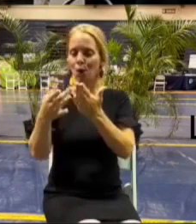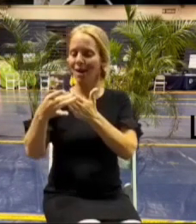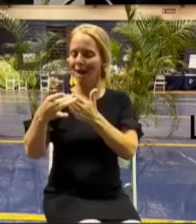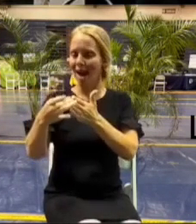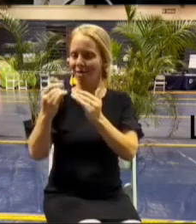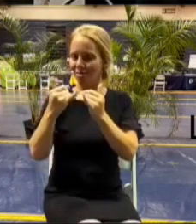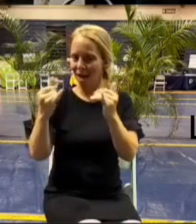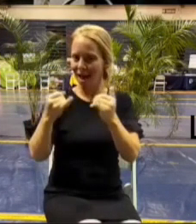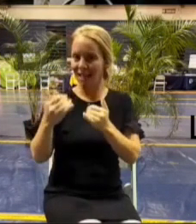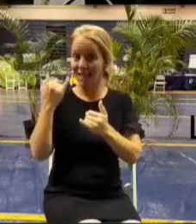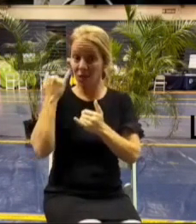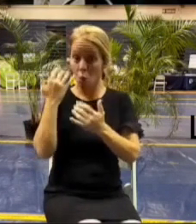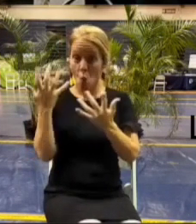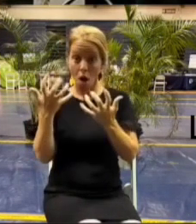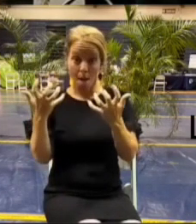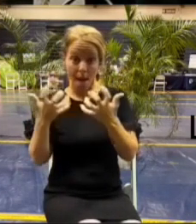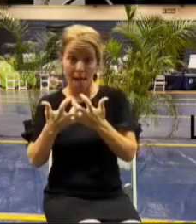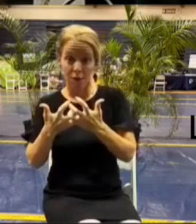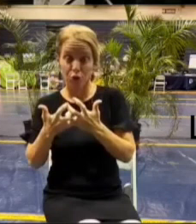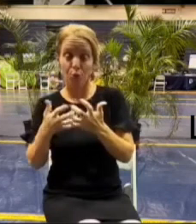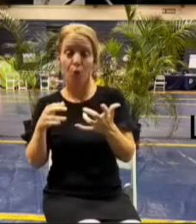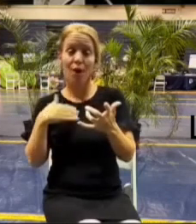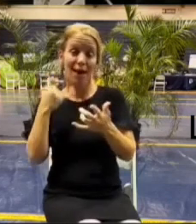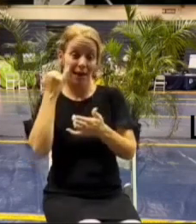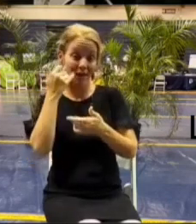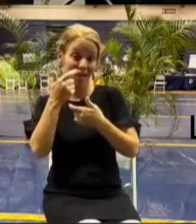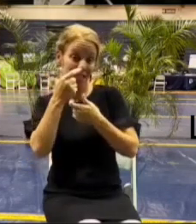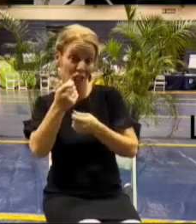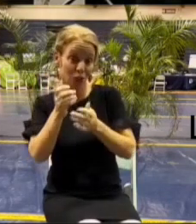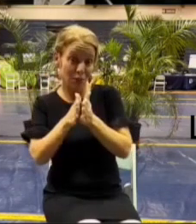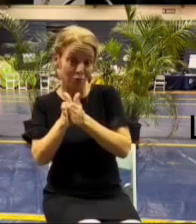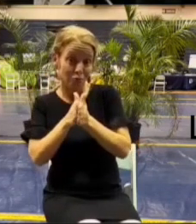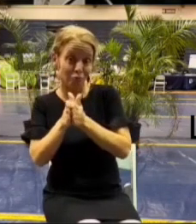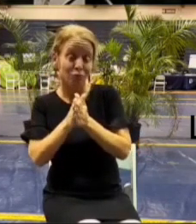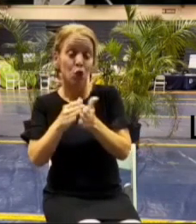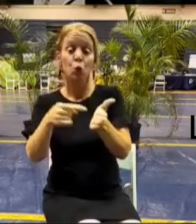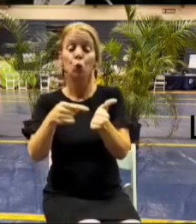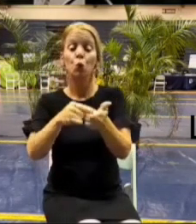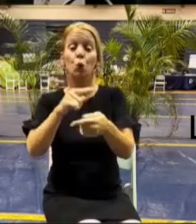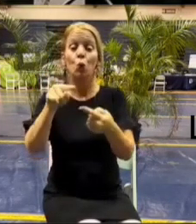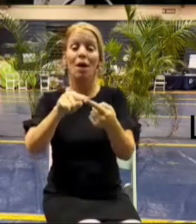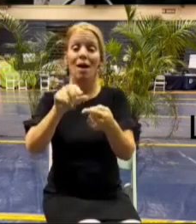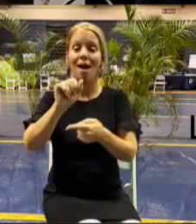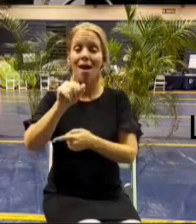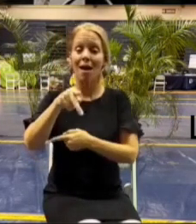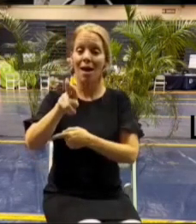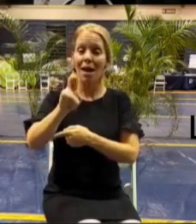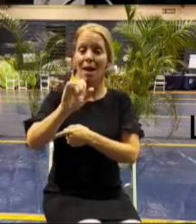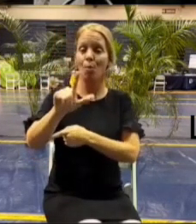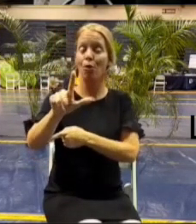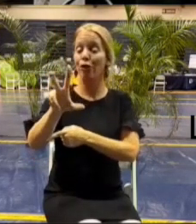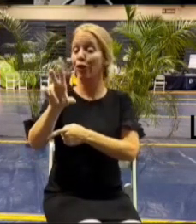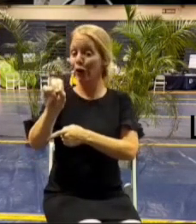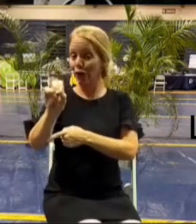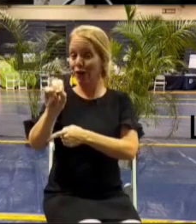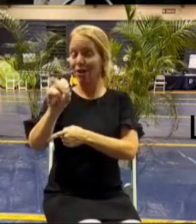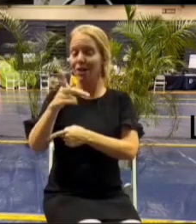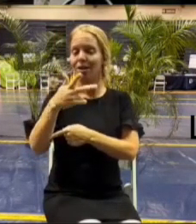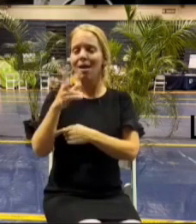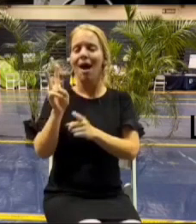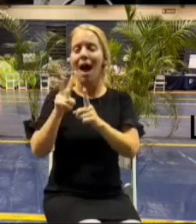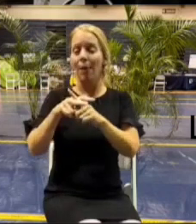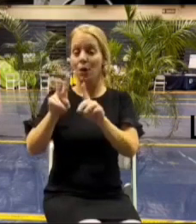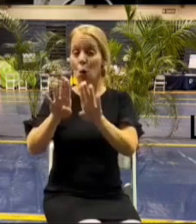interested uh put in an application by april 30th and applications will be open until